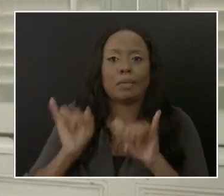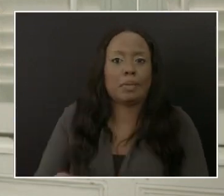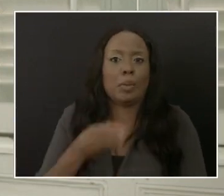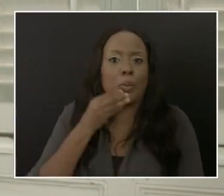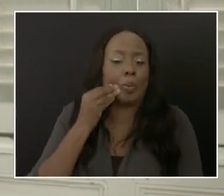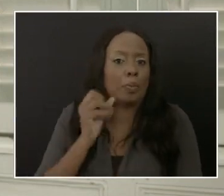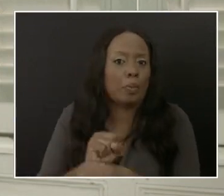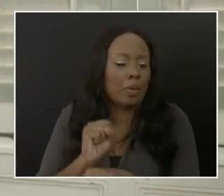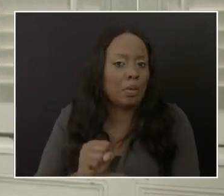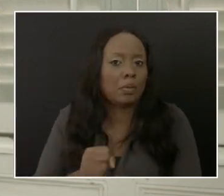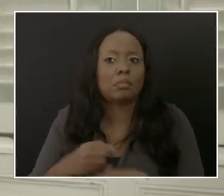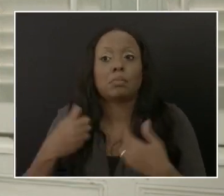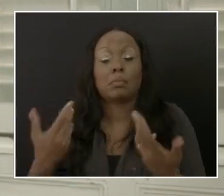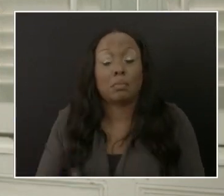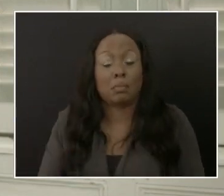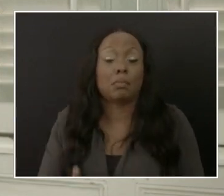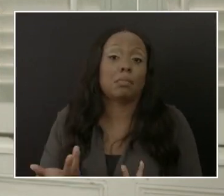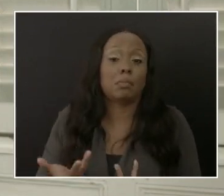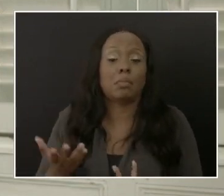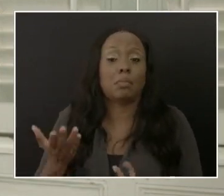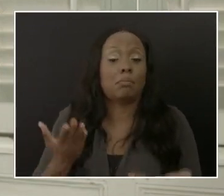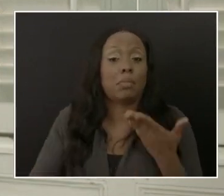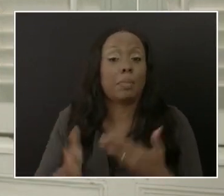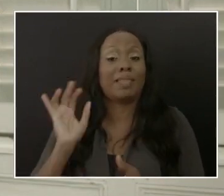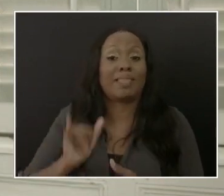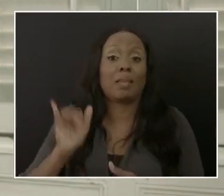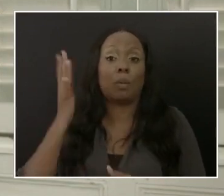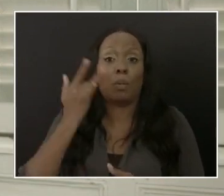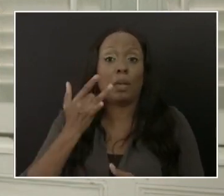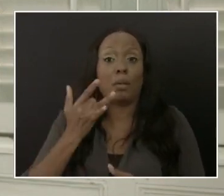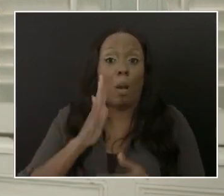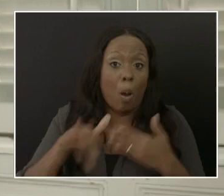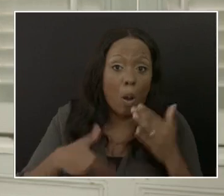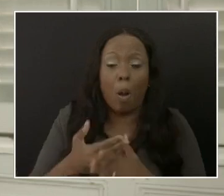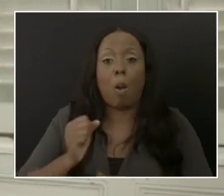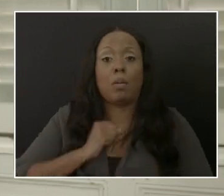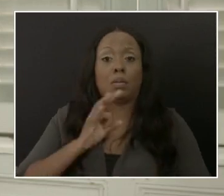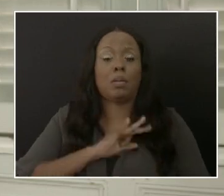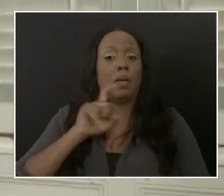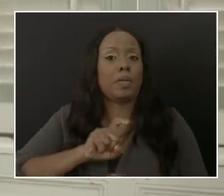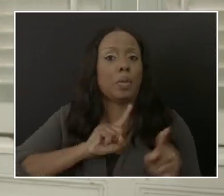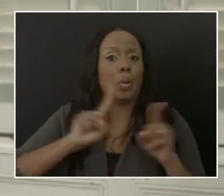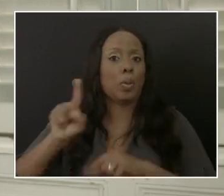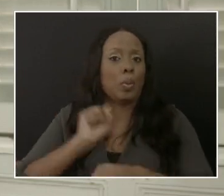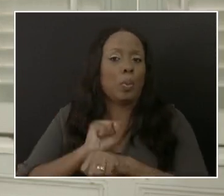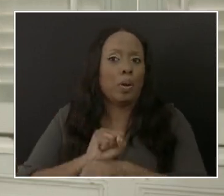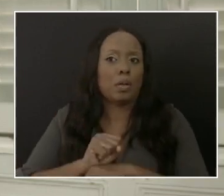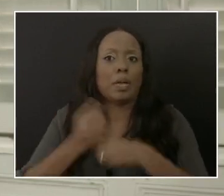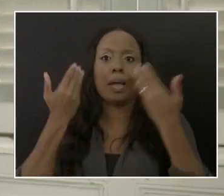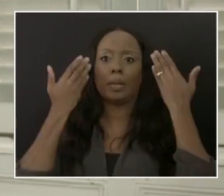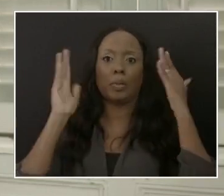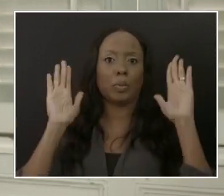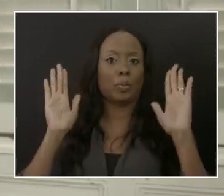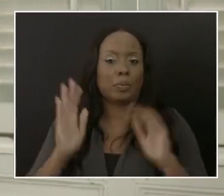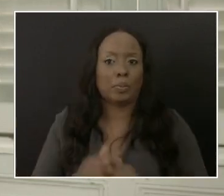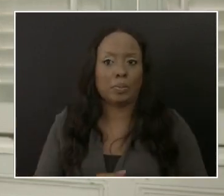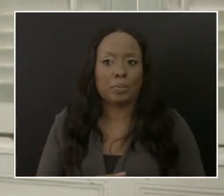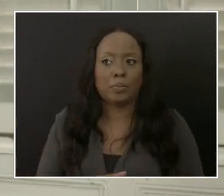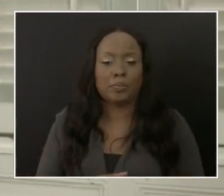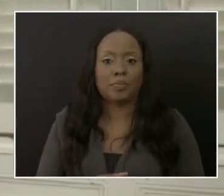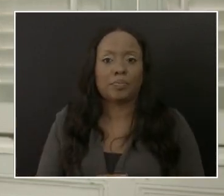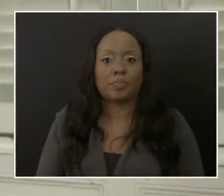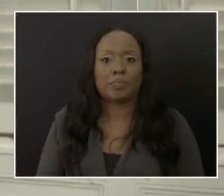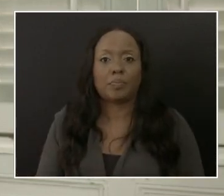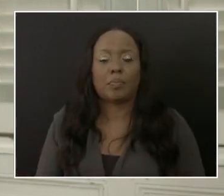this is also an issue that needs to be considered. So it is not always that